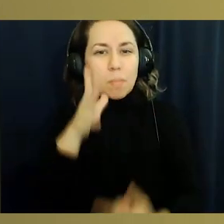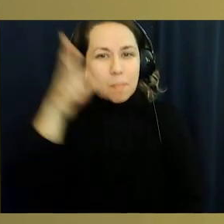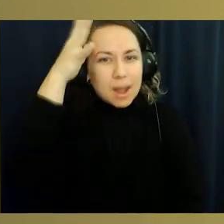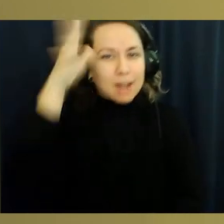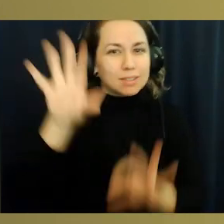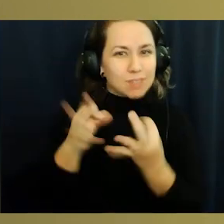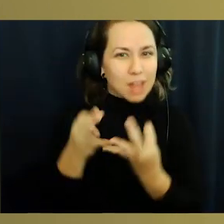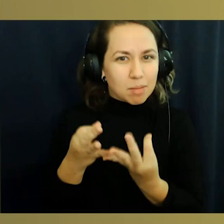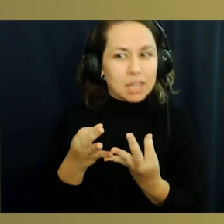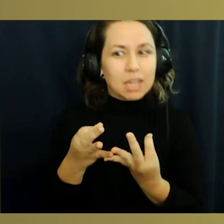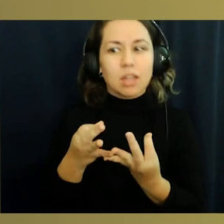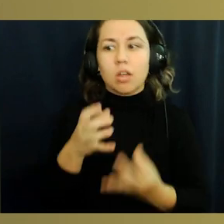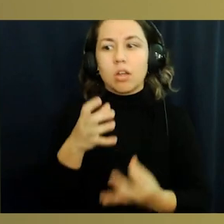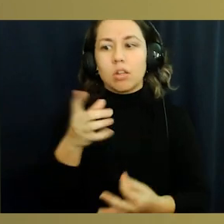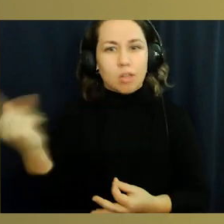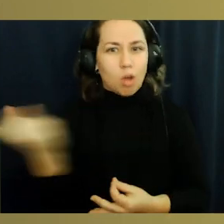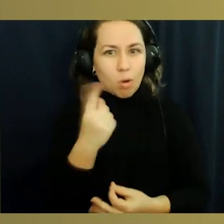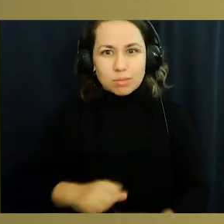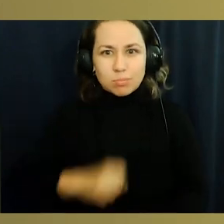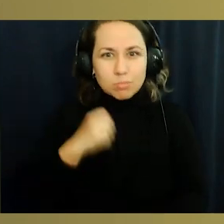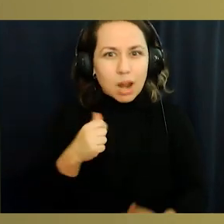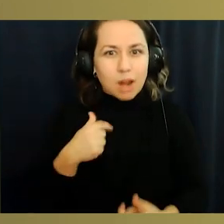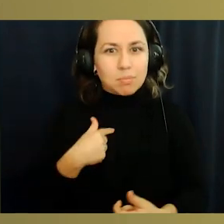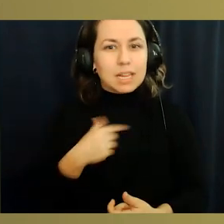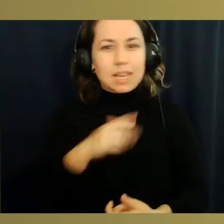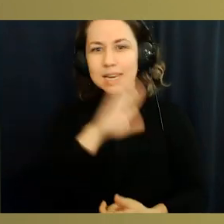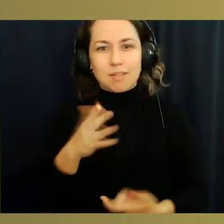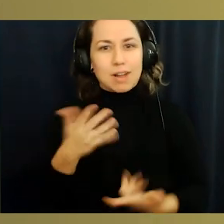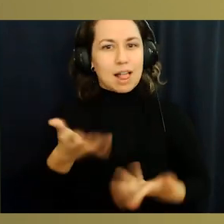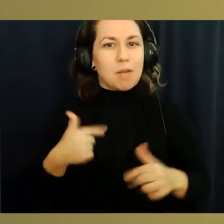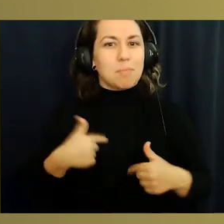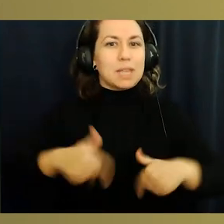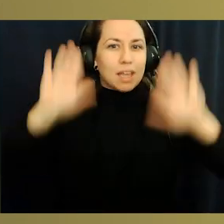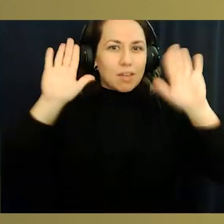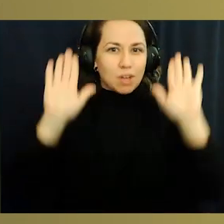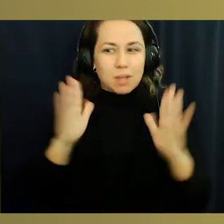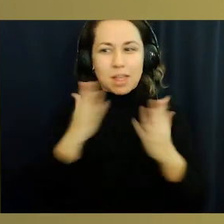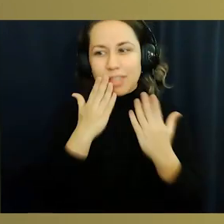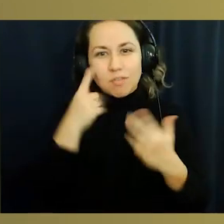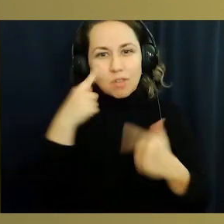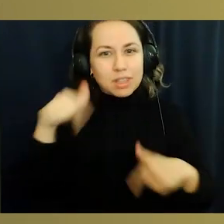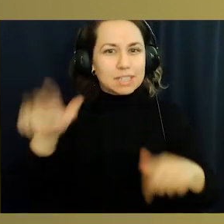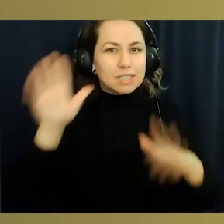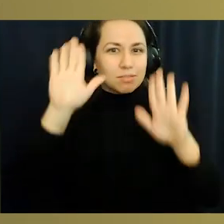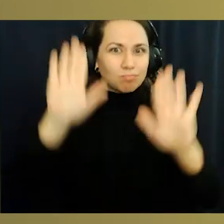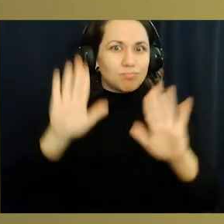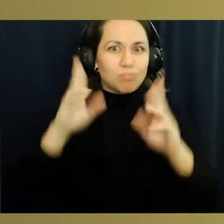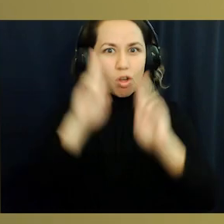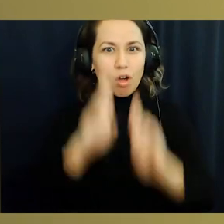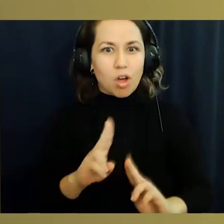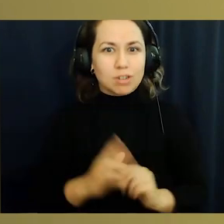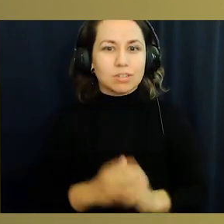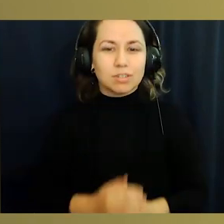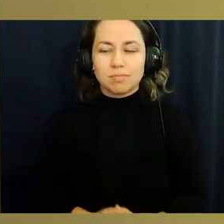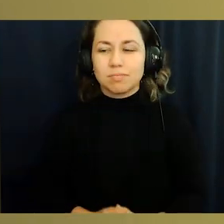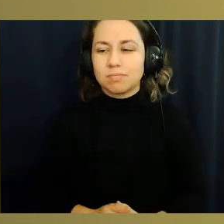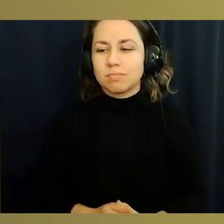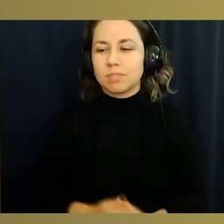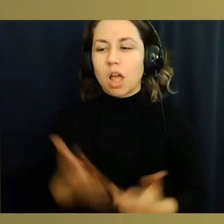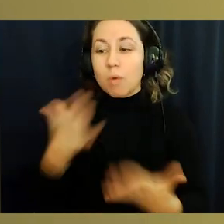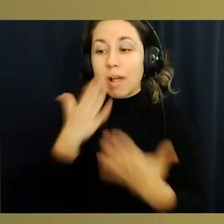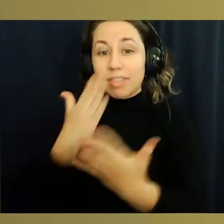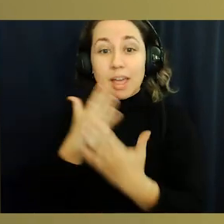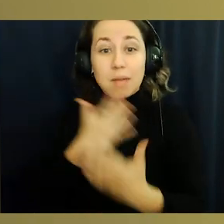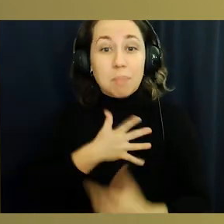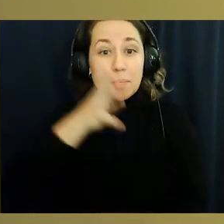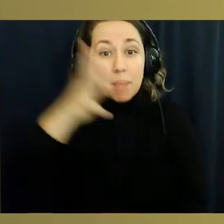supporting me and I would like to give the biggest thanks to my parents and my family for always being proud of me and never letting me give up.